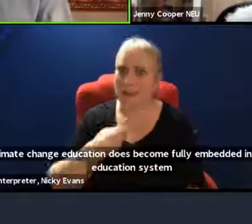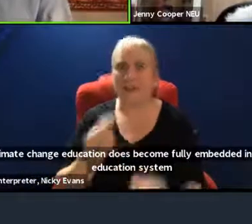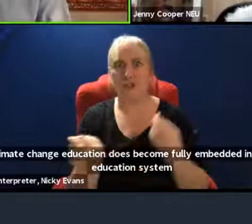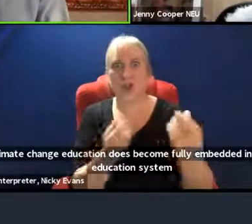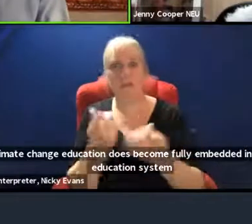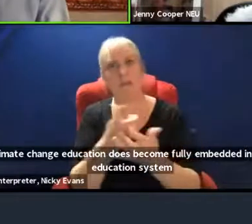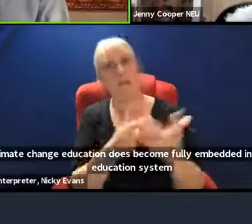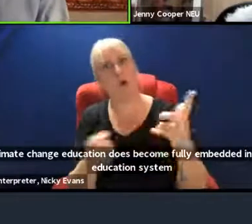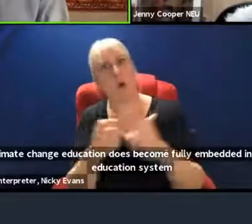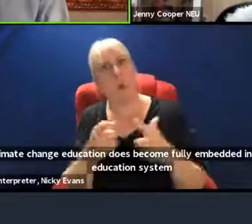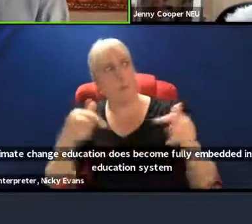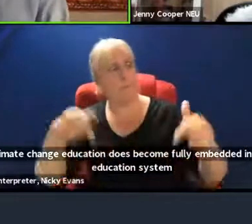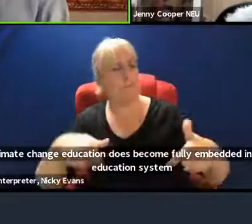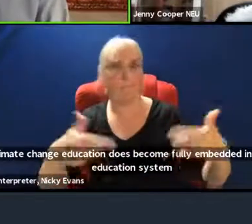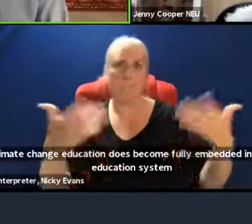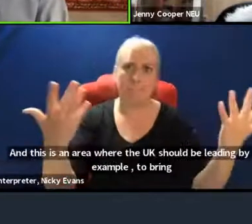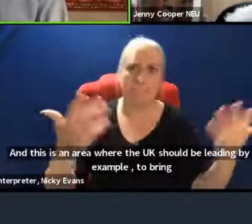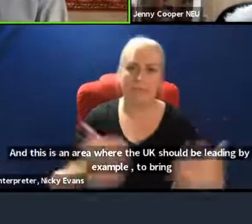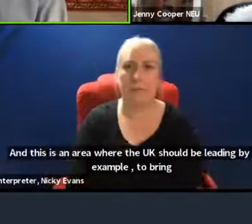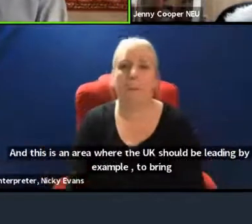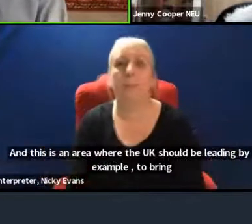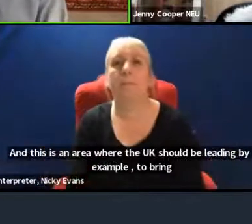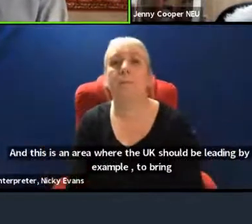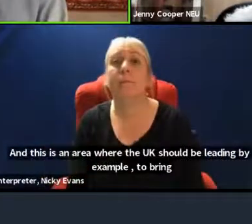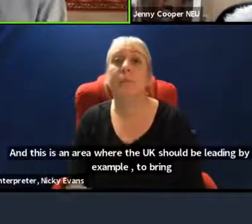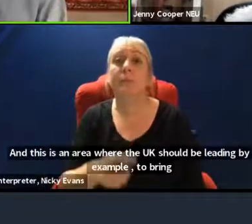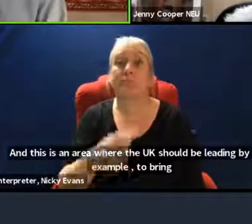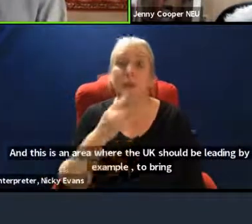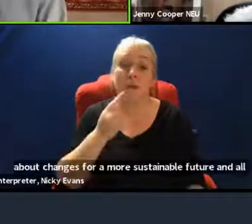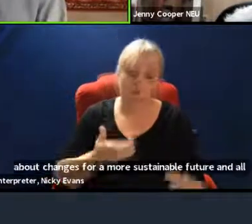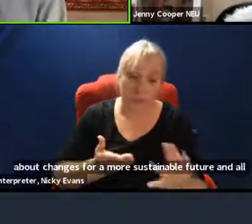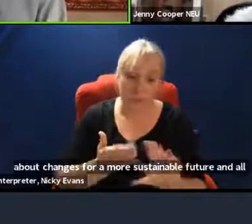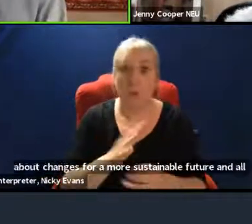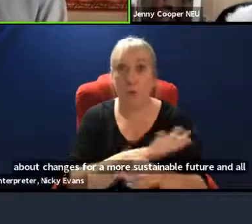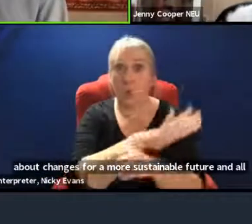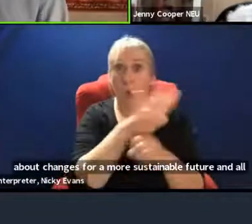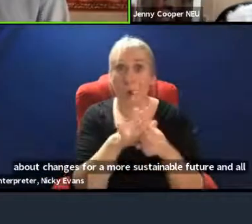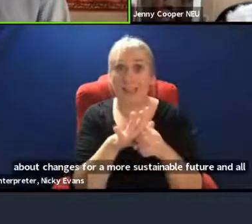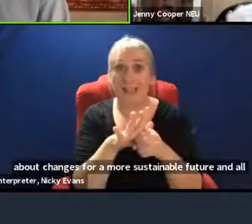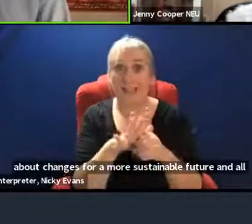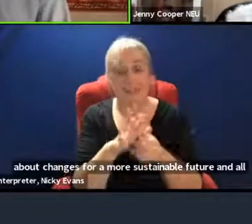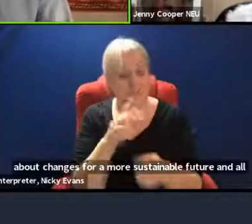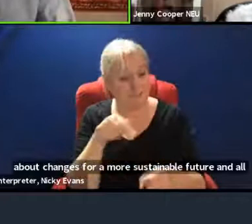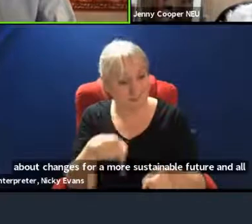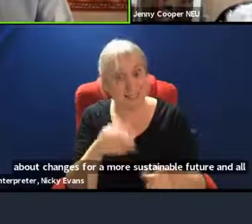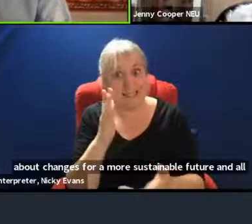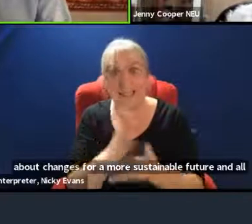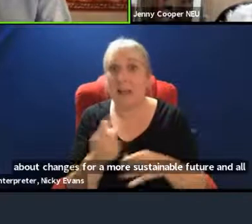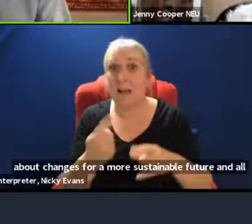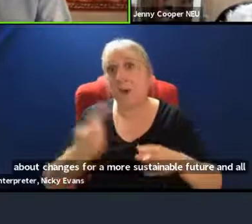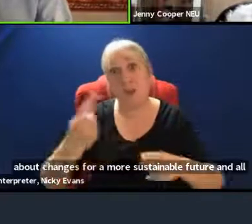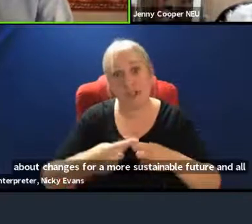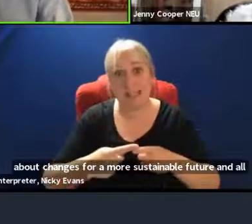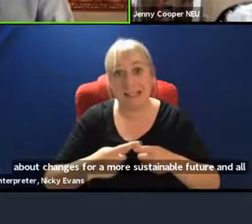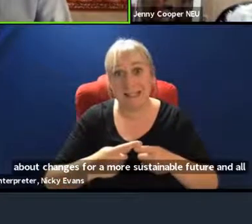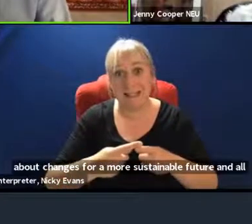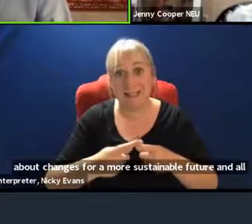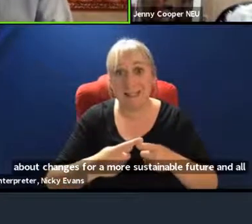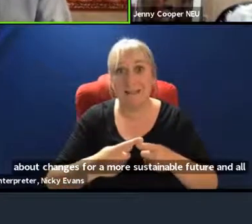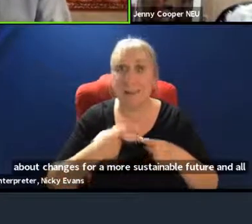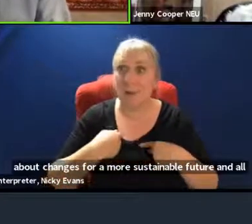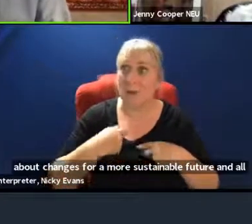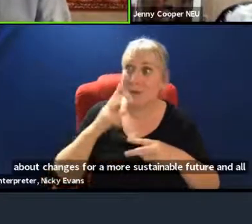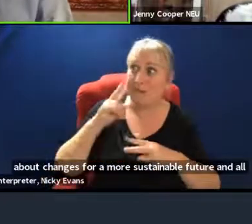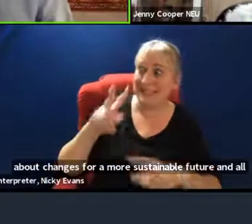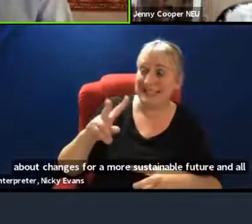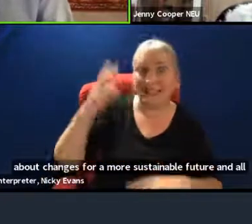we have lived through, still living through an emergency, and we've seen that governments can make big